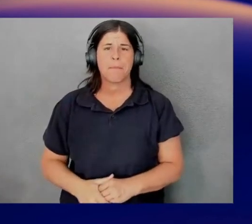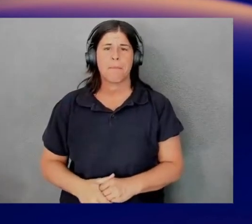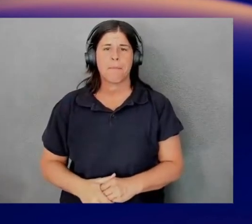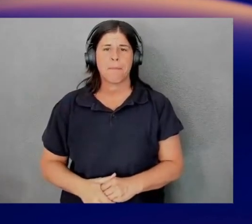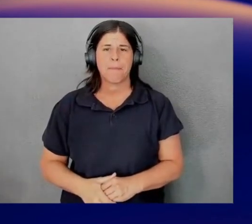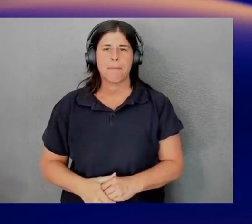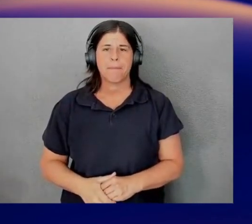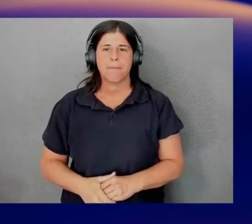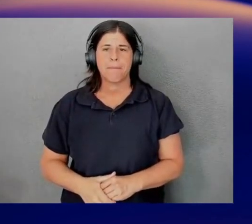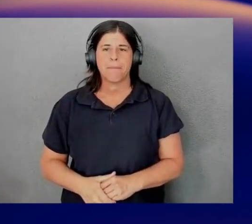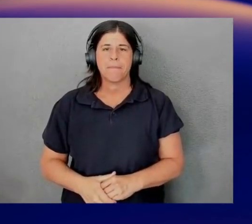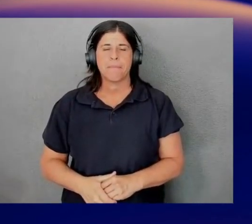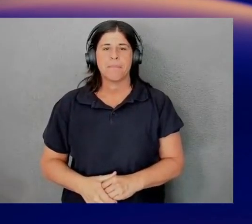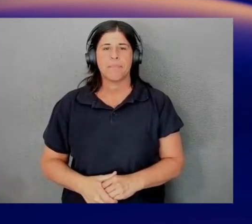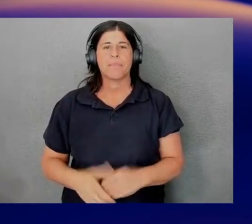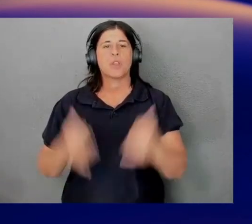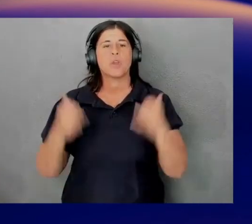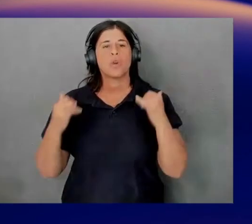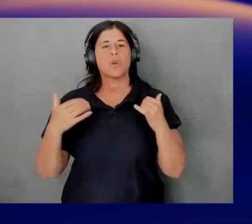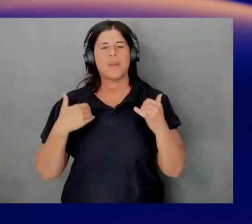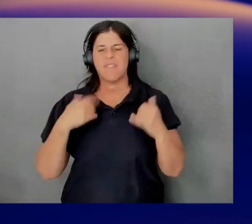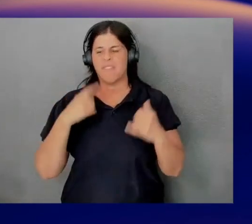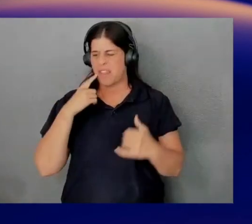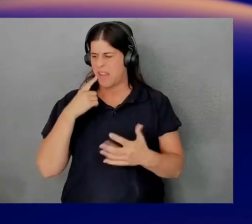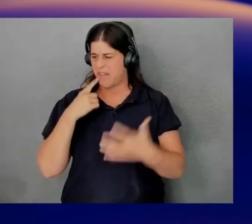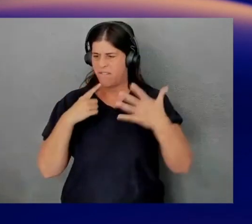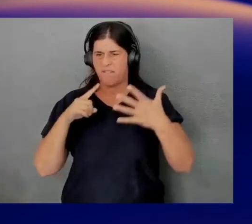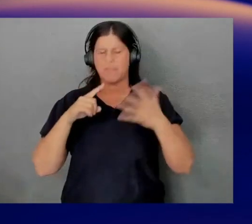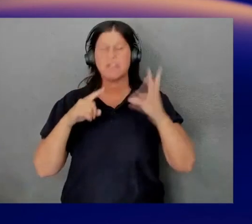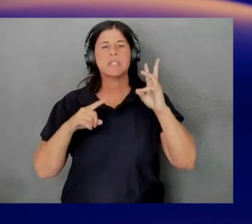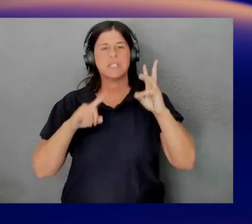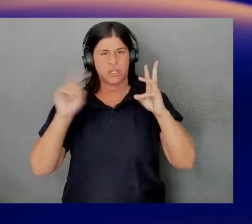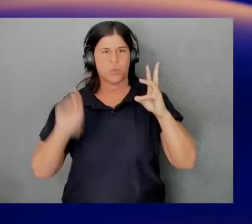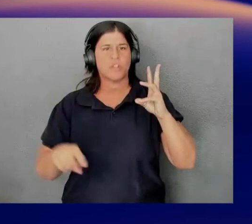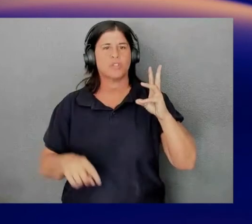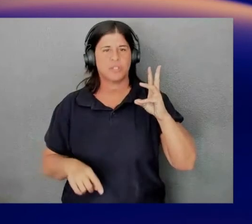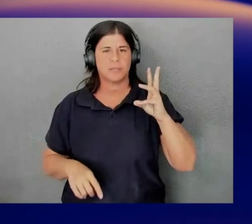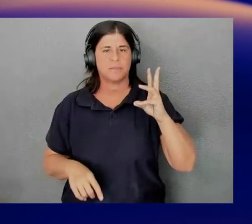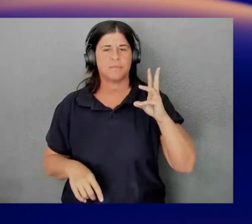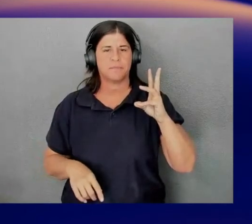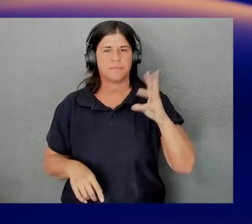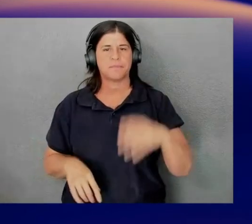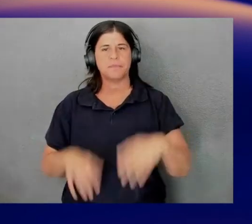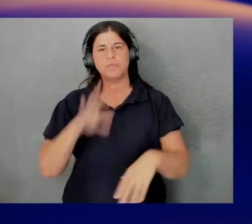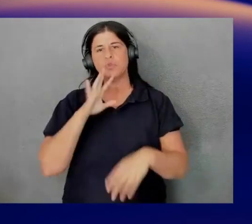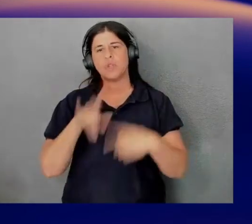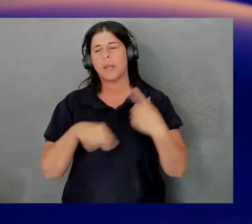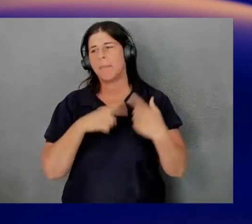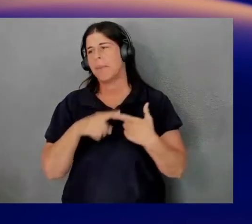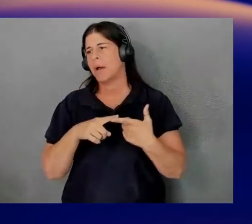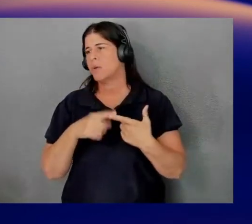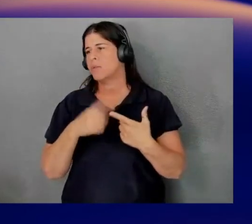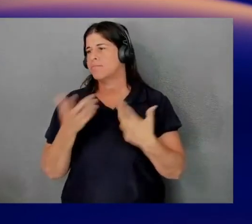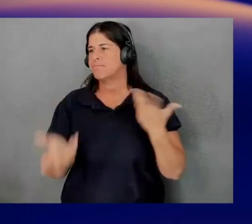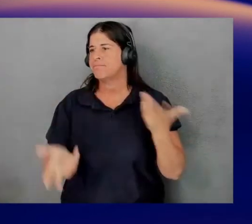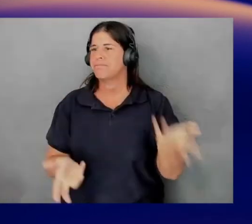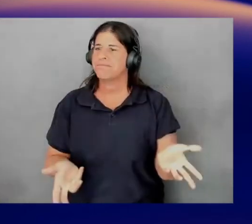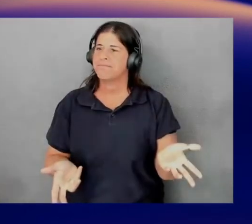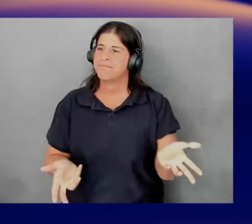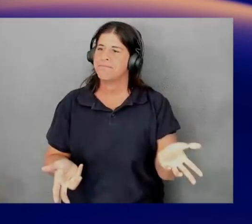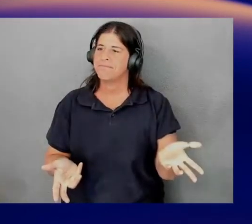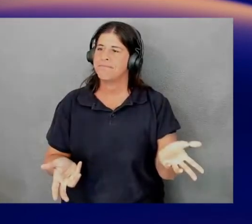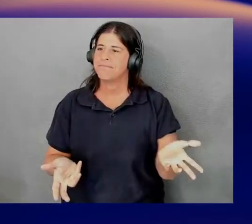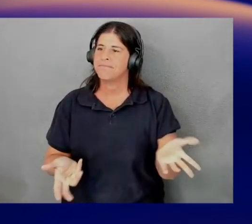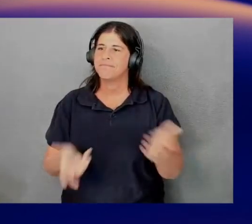Let's put it on here. So, currently we have, I think, five questions, six questions. questions. We're talking about, you know, how you